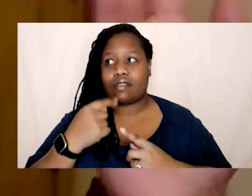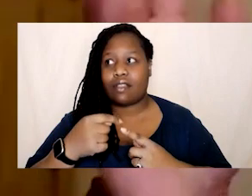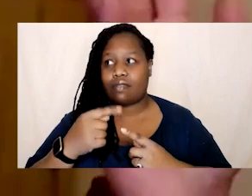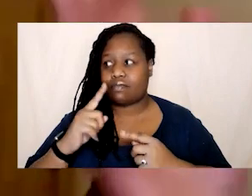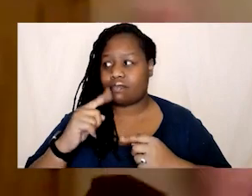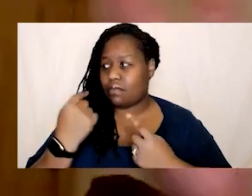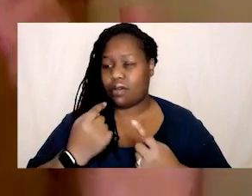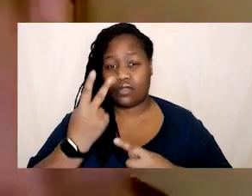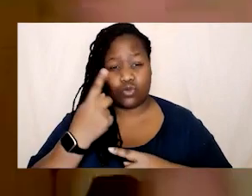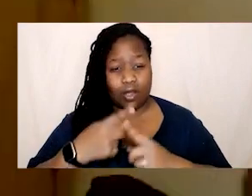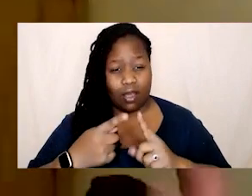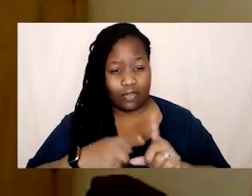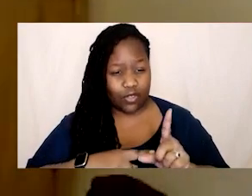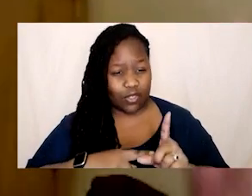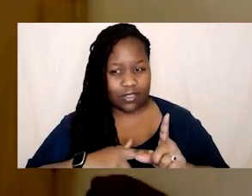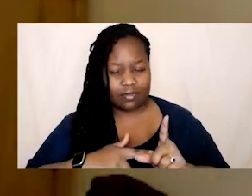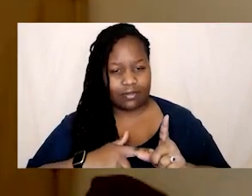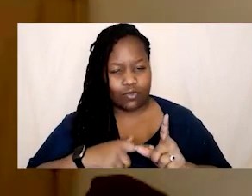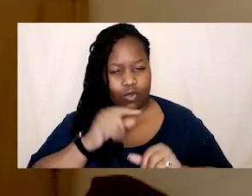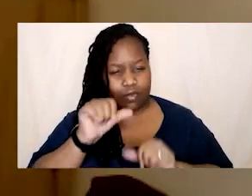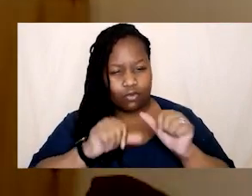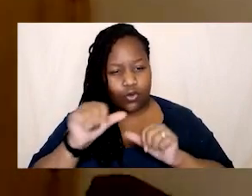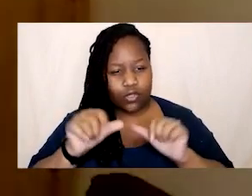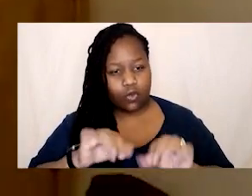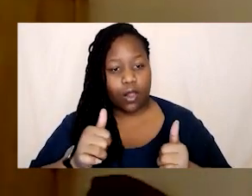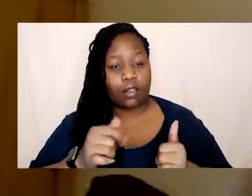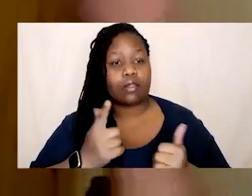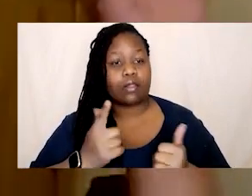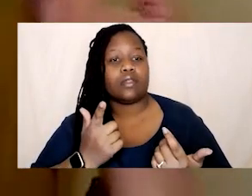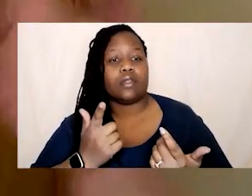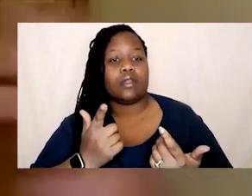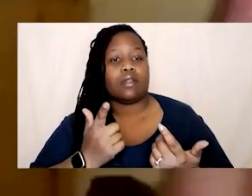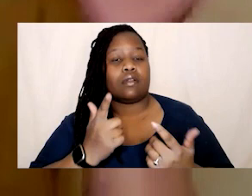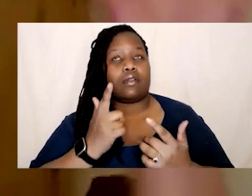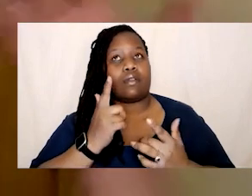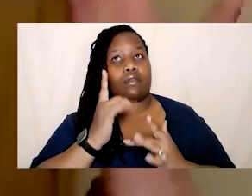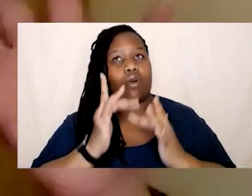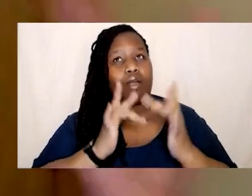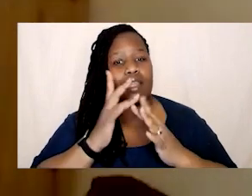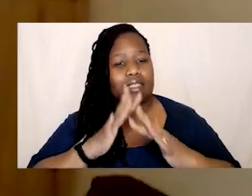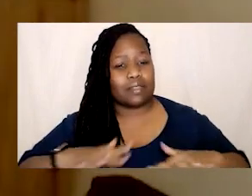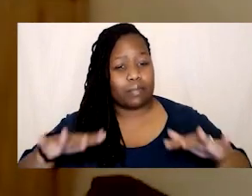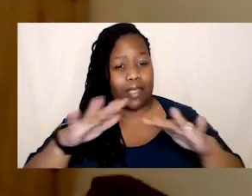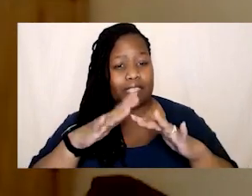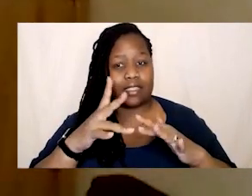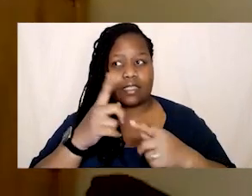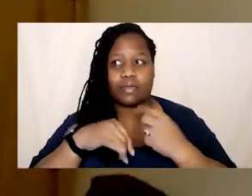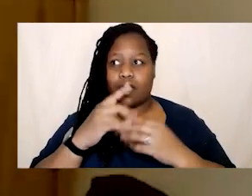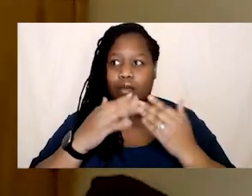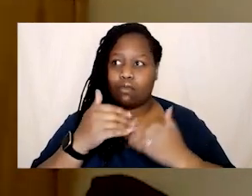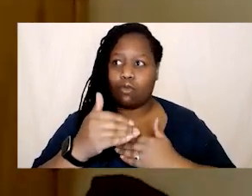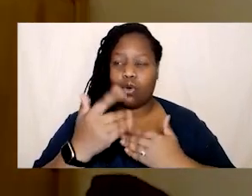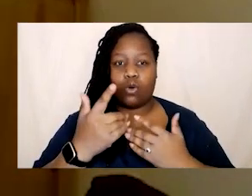the last two and a half years you don't really quite realize like that like for me like the online space is more prevalent in my life than the offline now